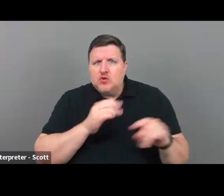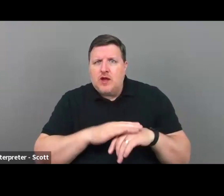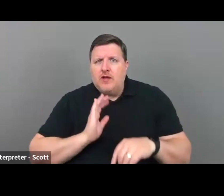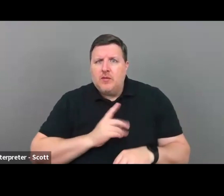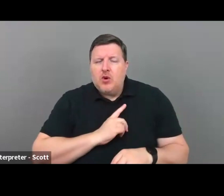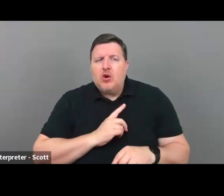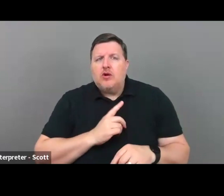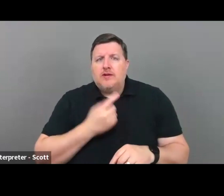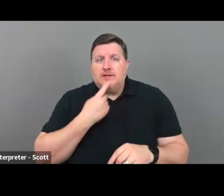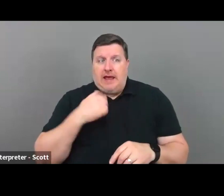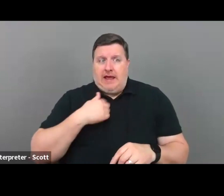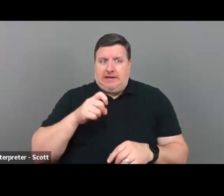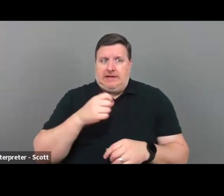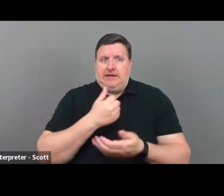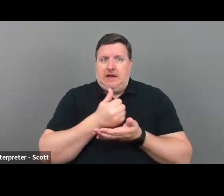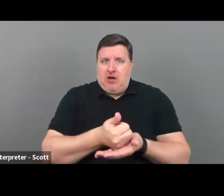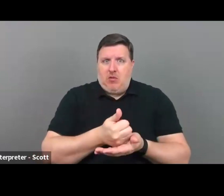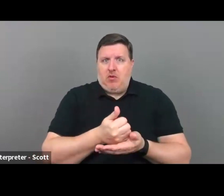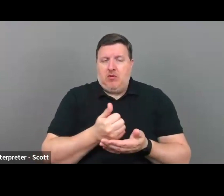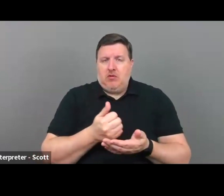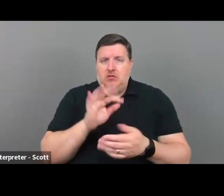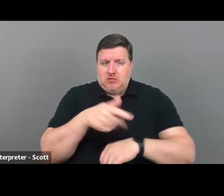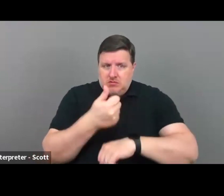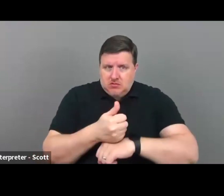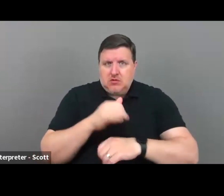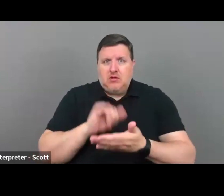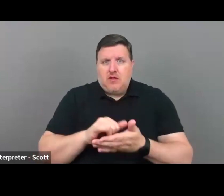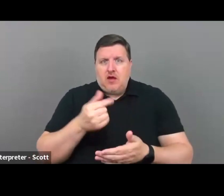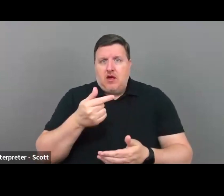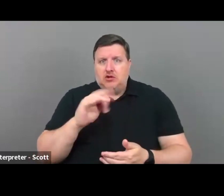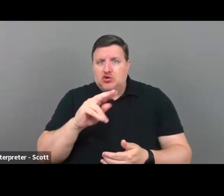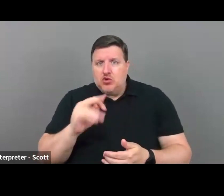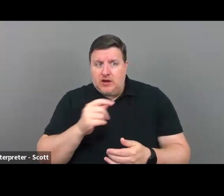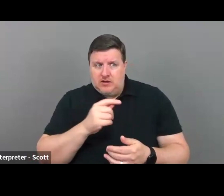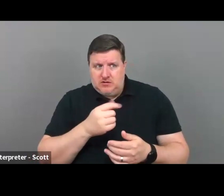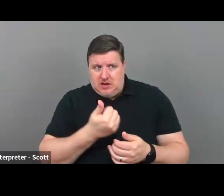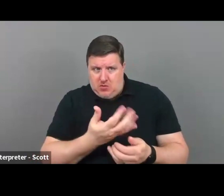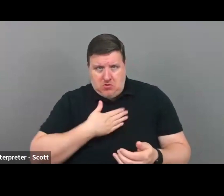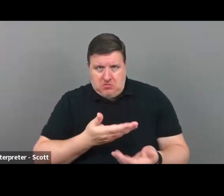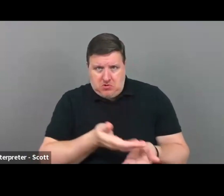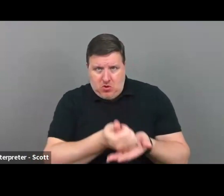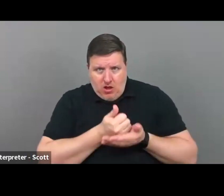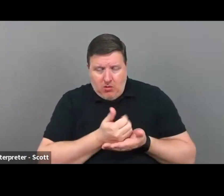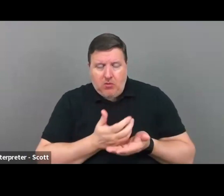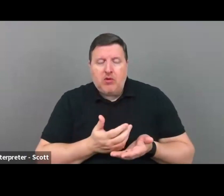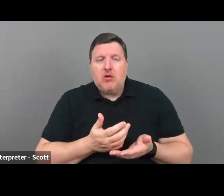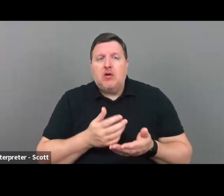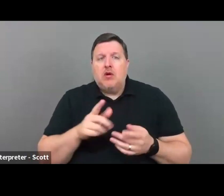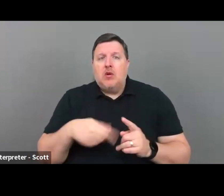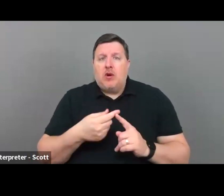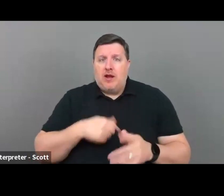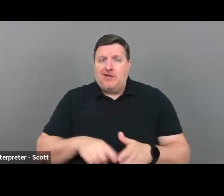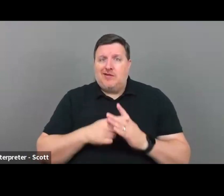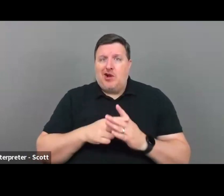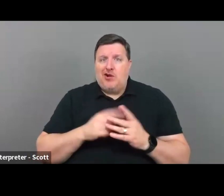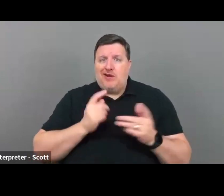need help putting this together. Is there anyone on this board who will help? Um, when I started at Theater for a New Audience,